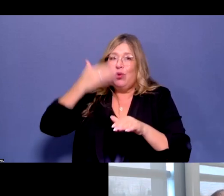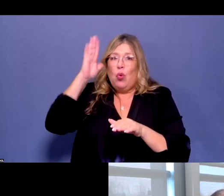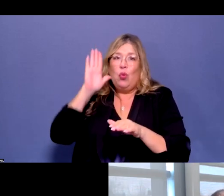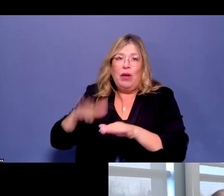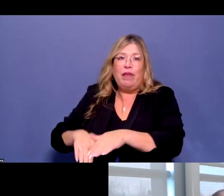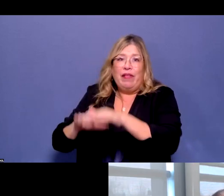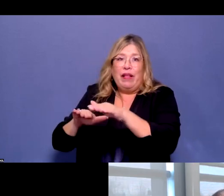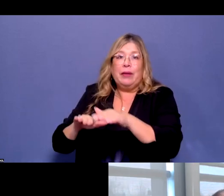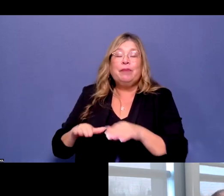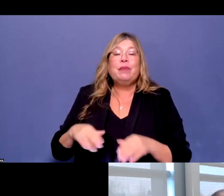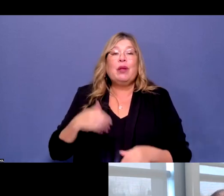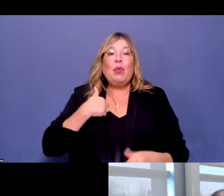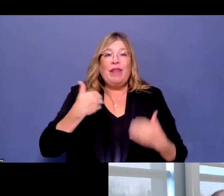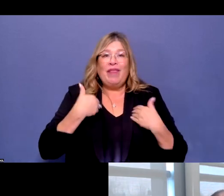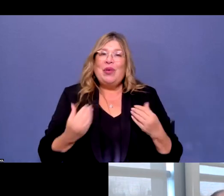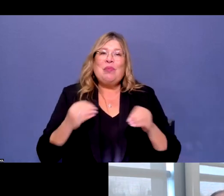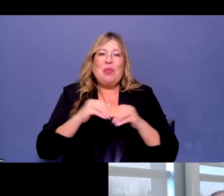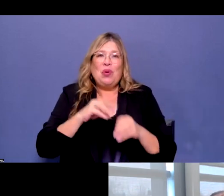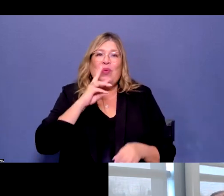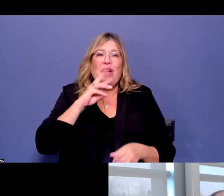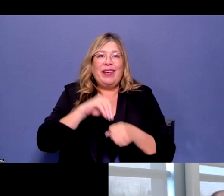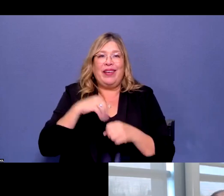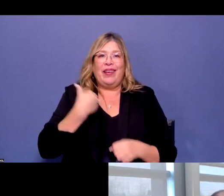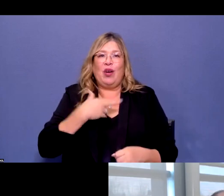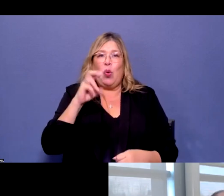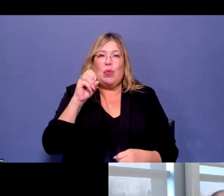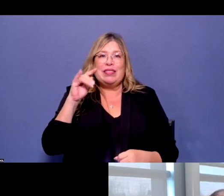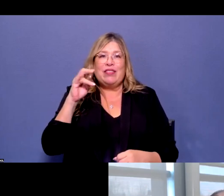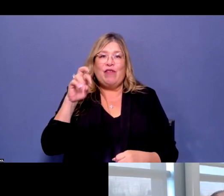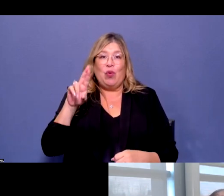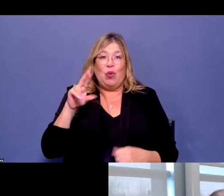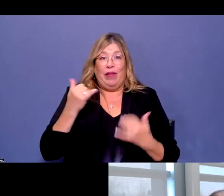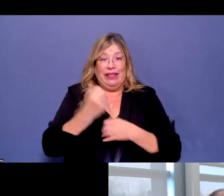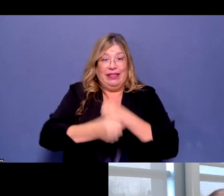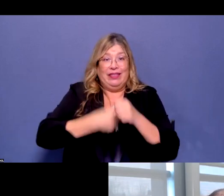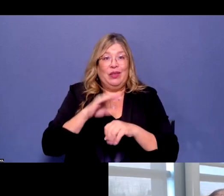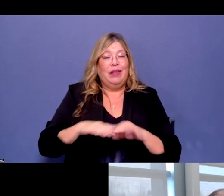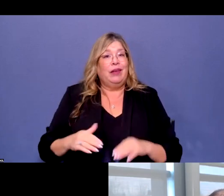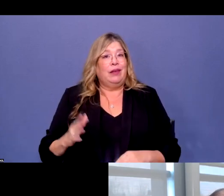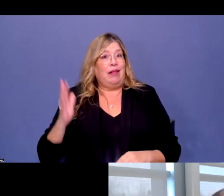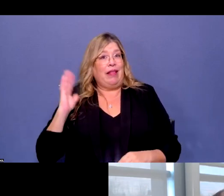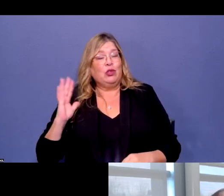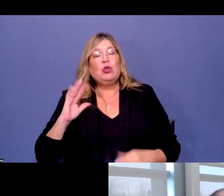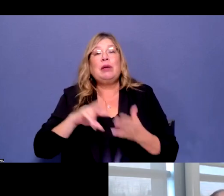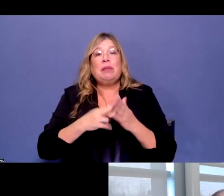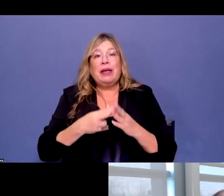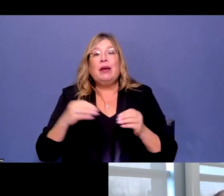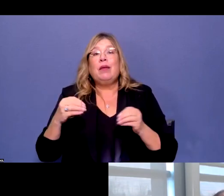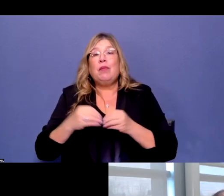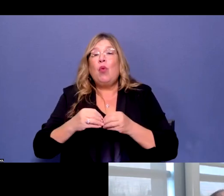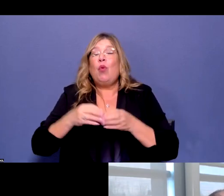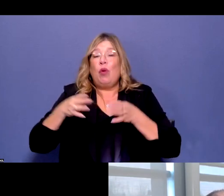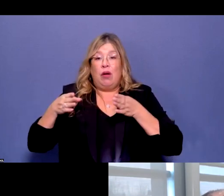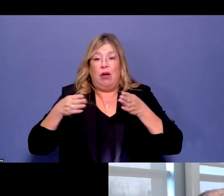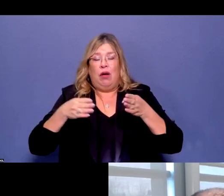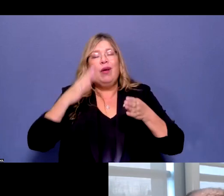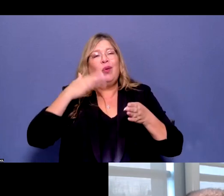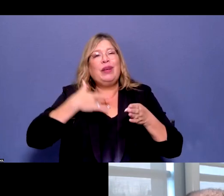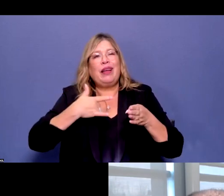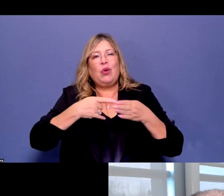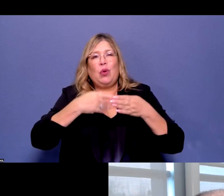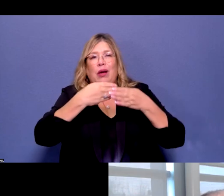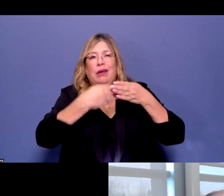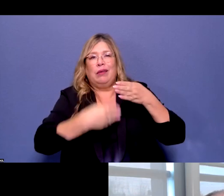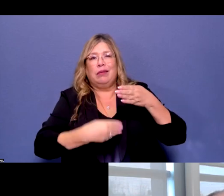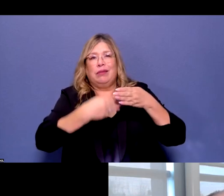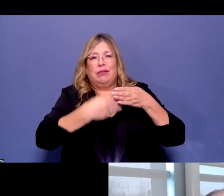reservoirs this year than we've had last year, so there will be more spillways, more gates open, which will result in more water into